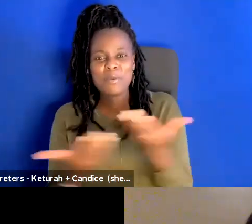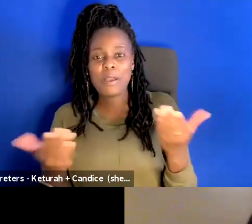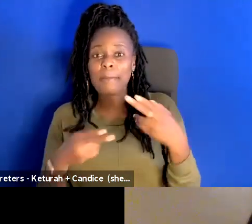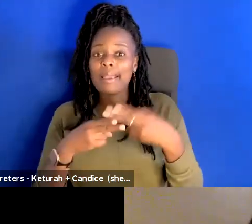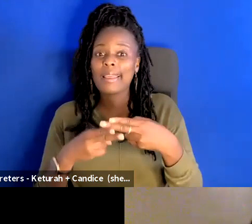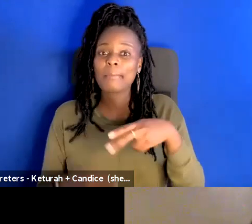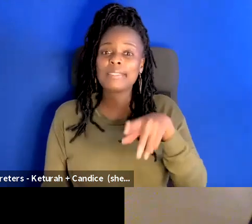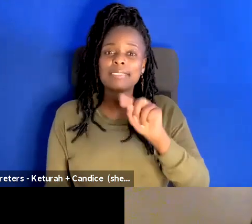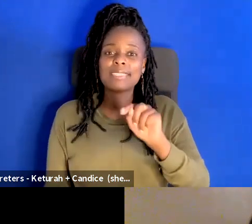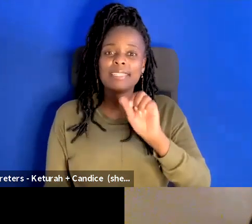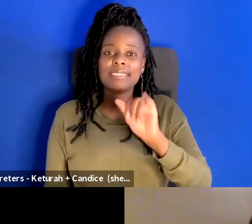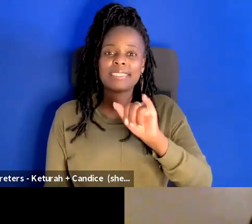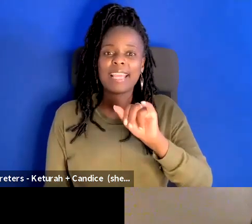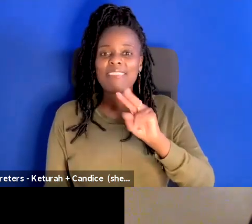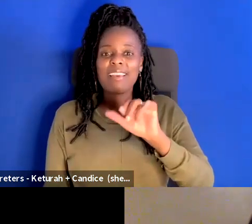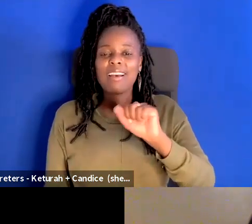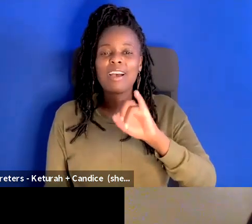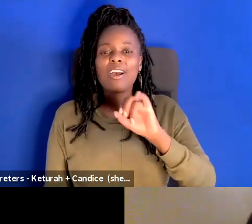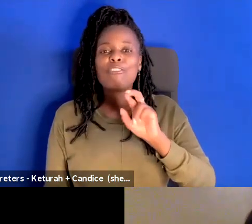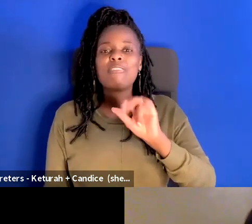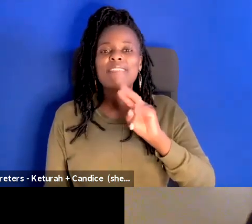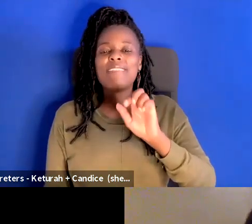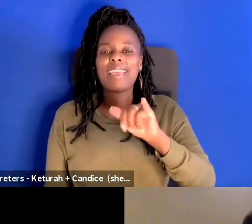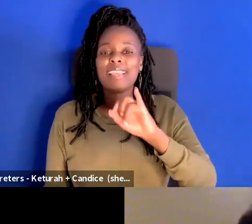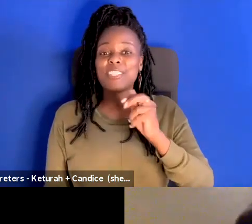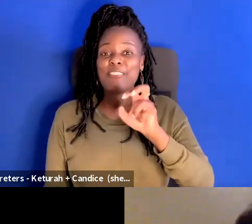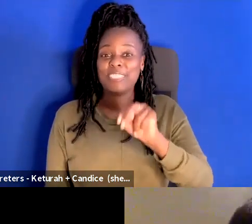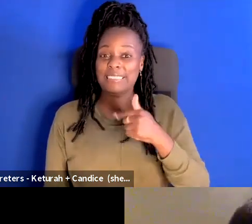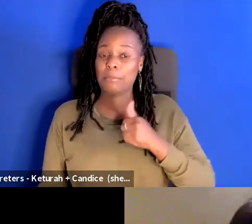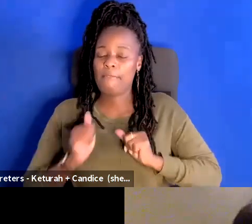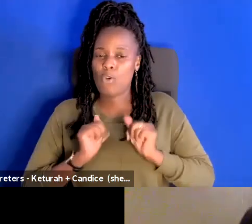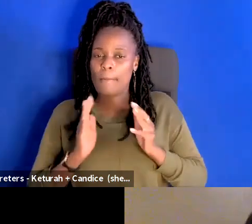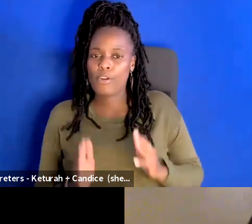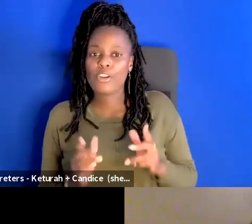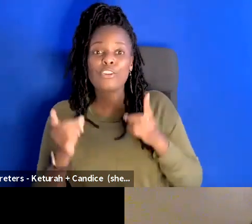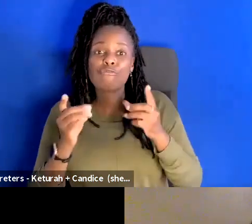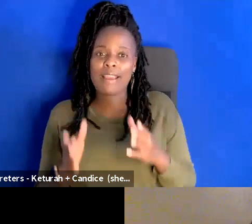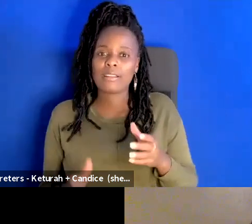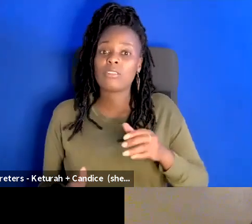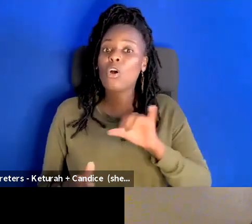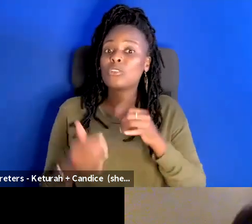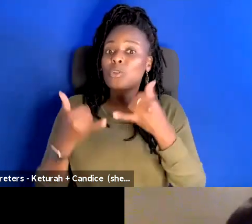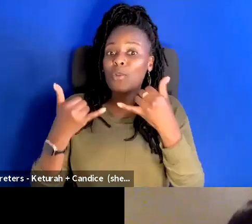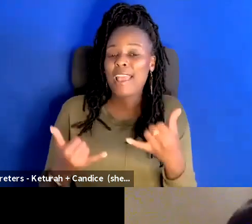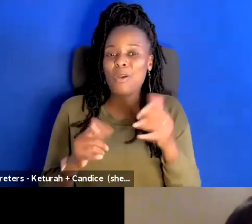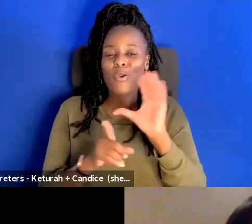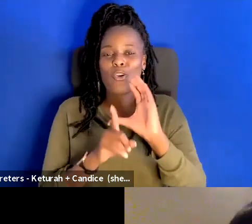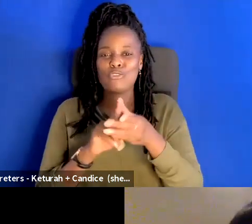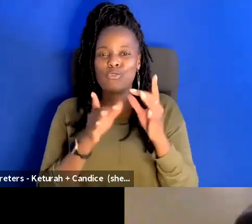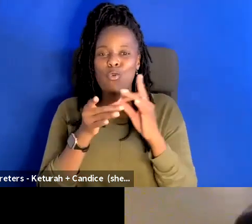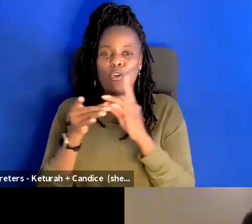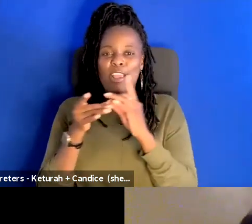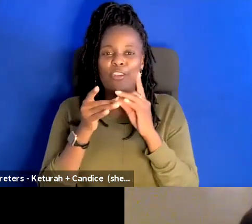Jefferson. I am a performer, director and most recently cultural coordinator, providing cultural communication